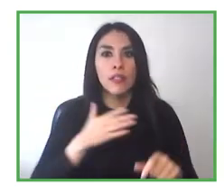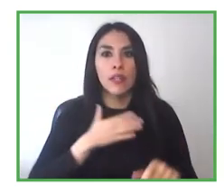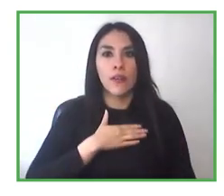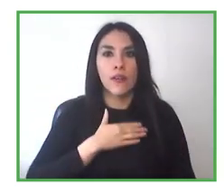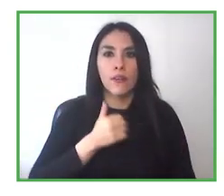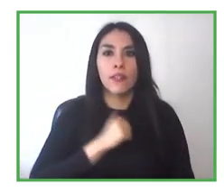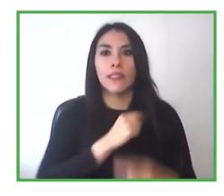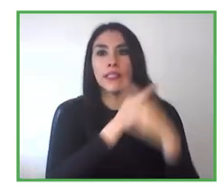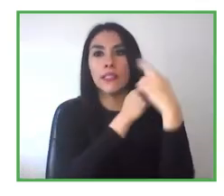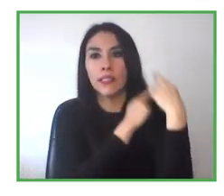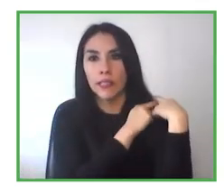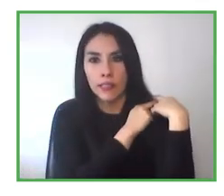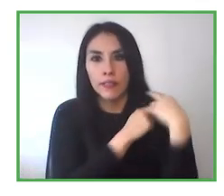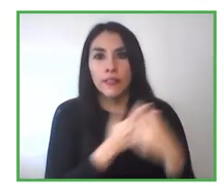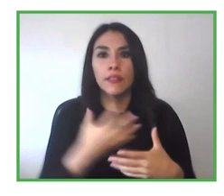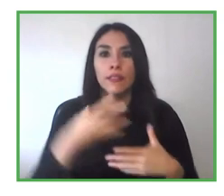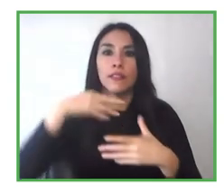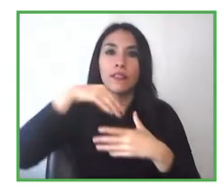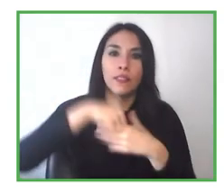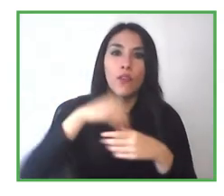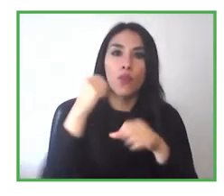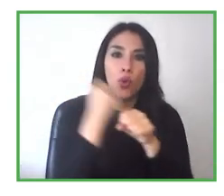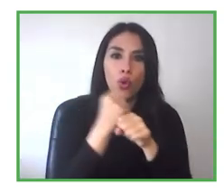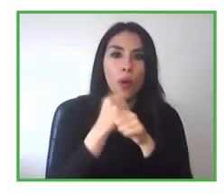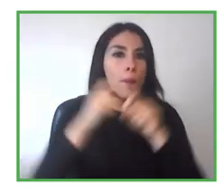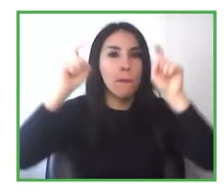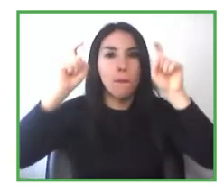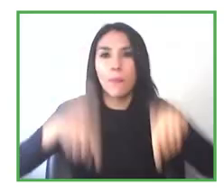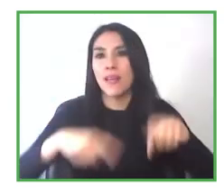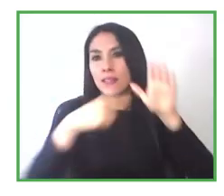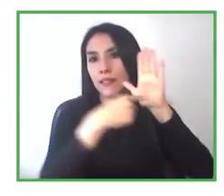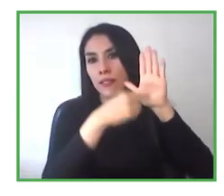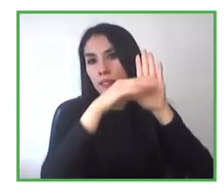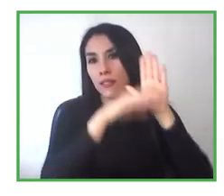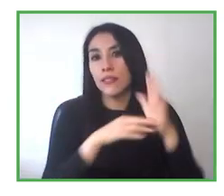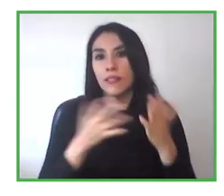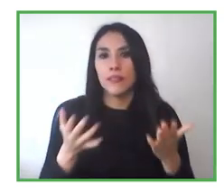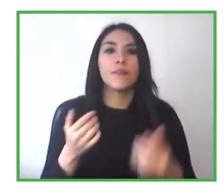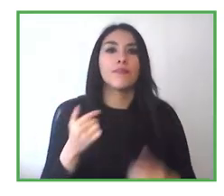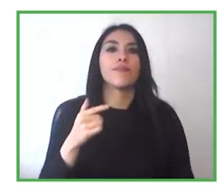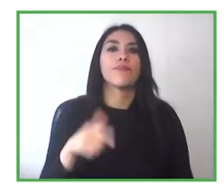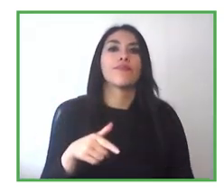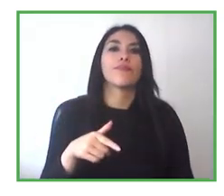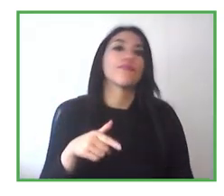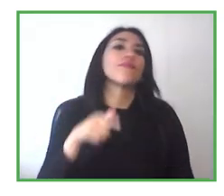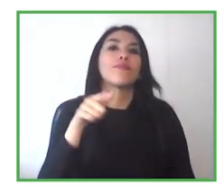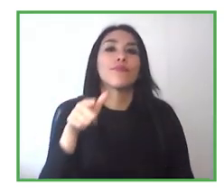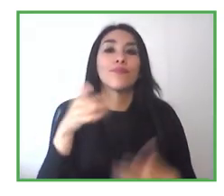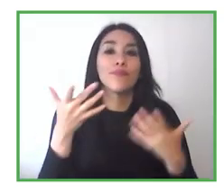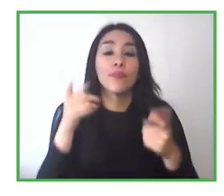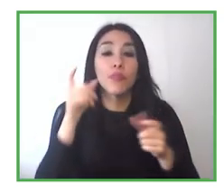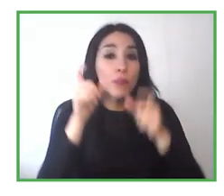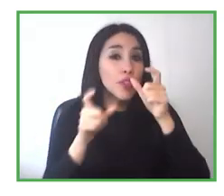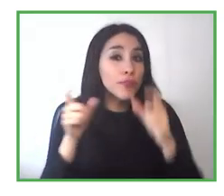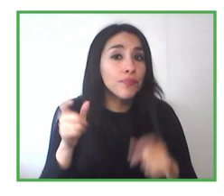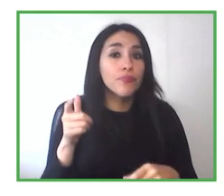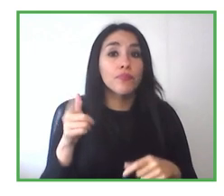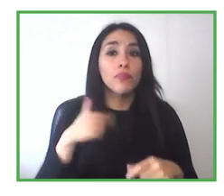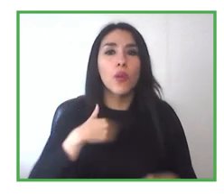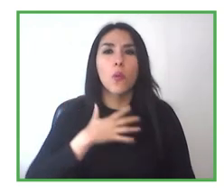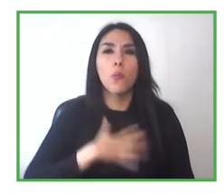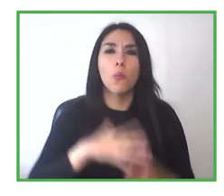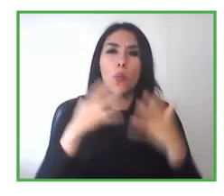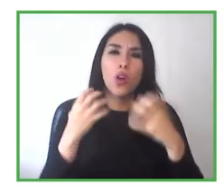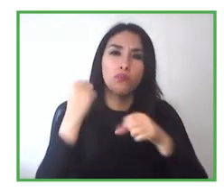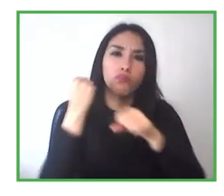can be very positive for companies, which have been working or want to do things properly. And for